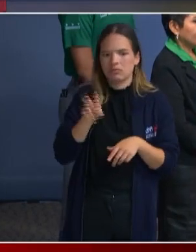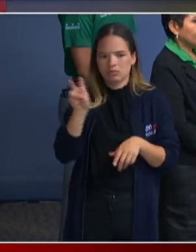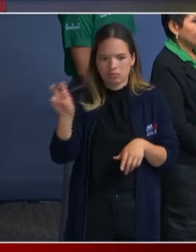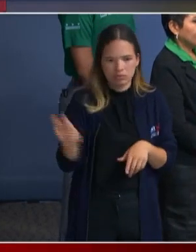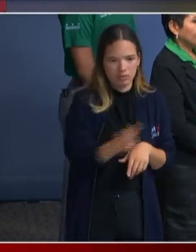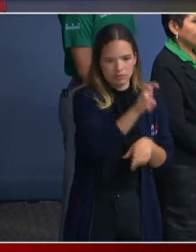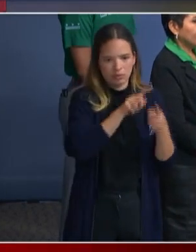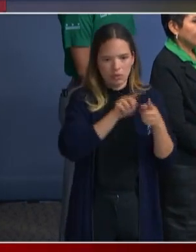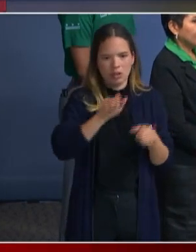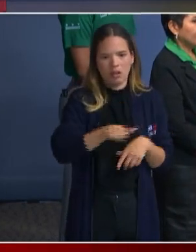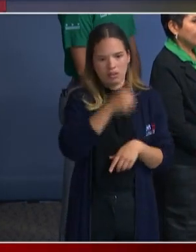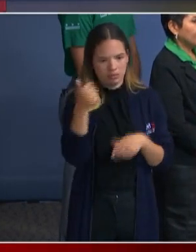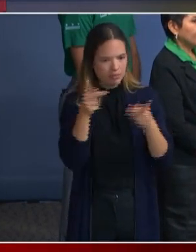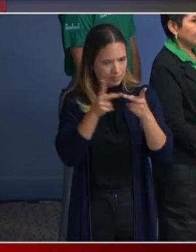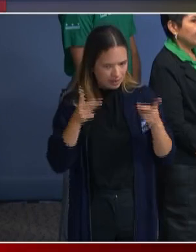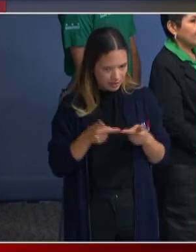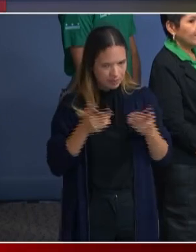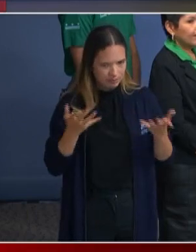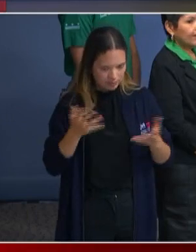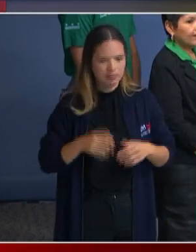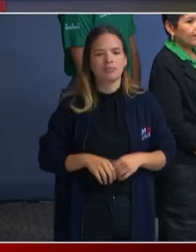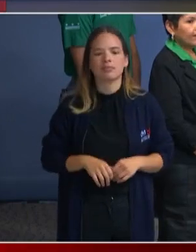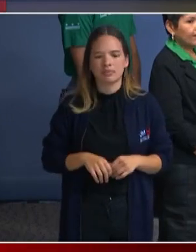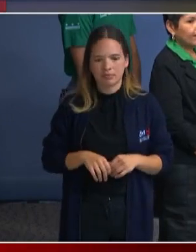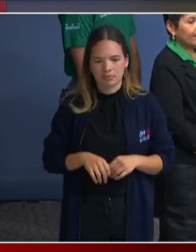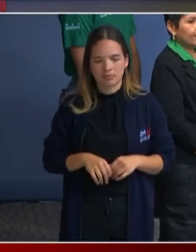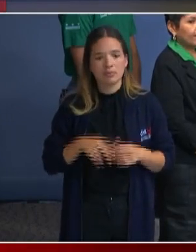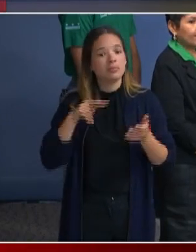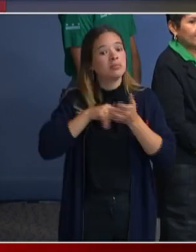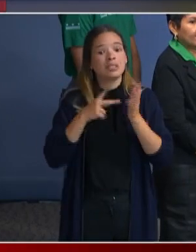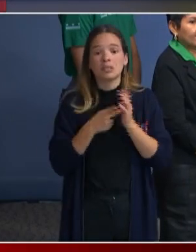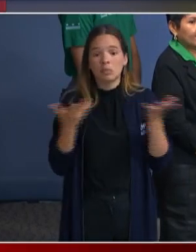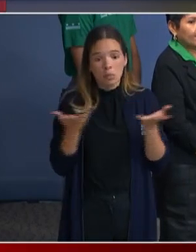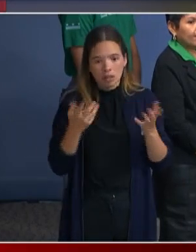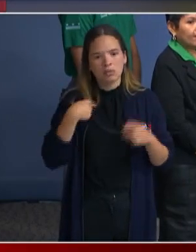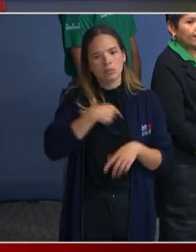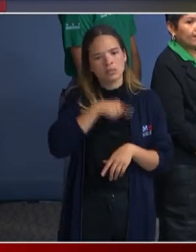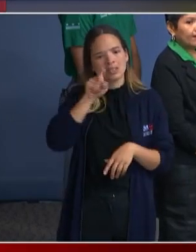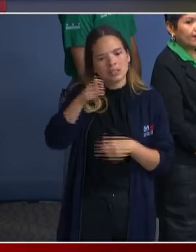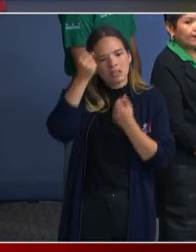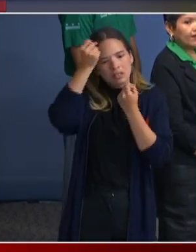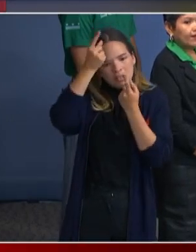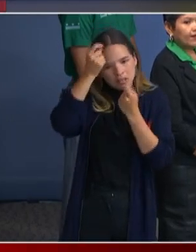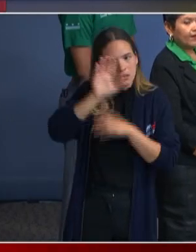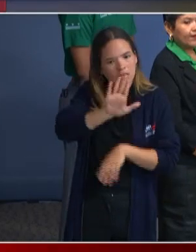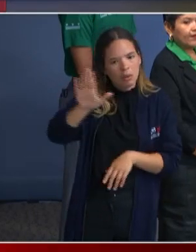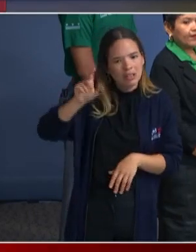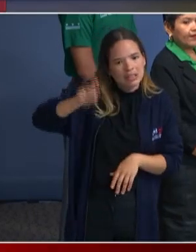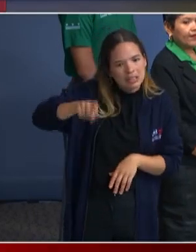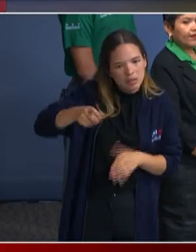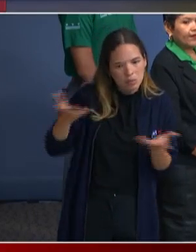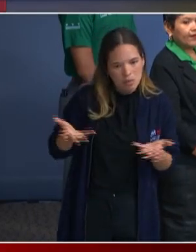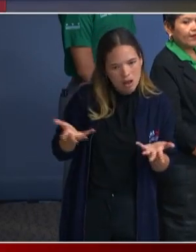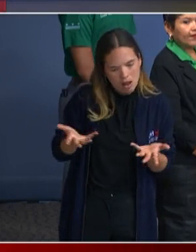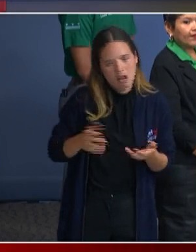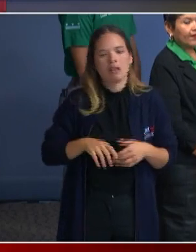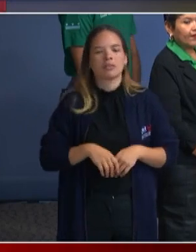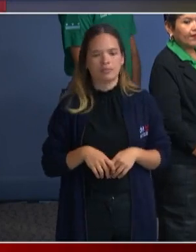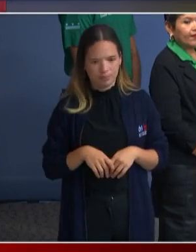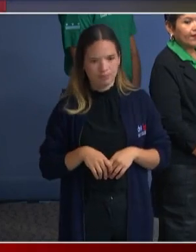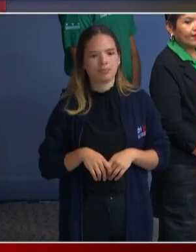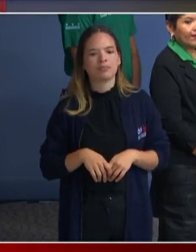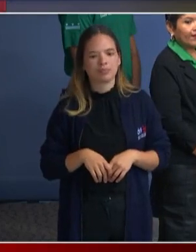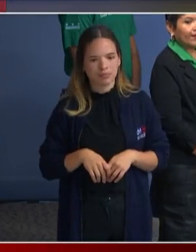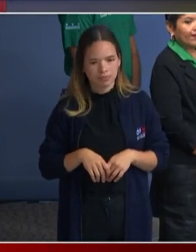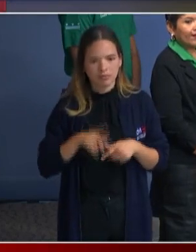process will include us understanding the needs of the people arriving, their basic needs when they arrive